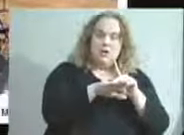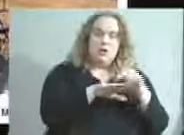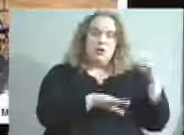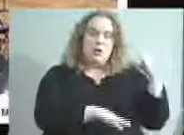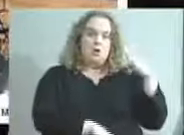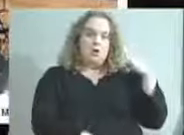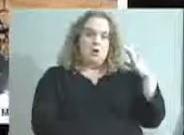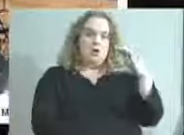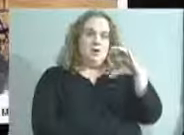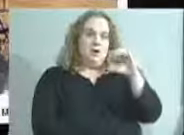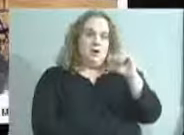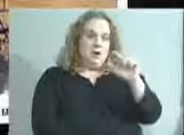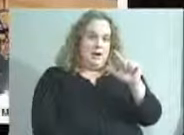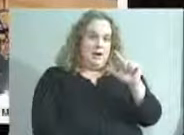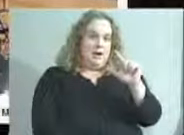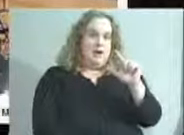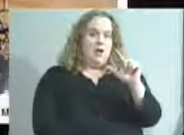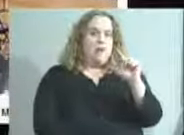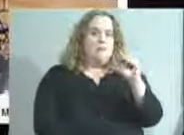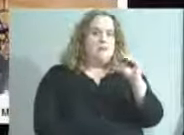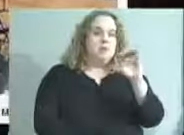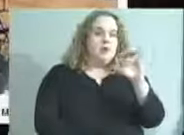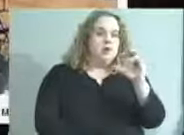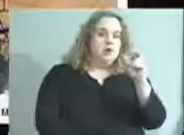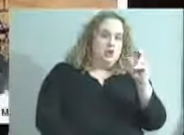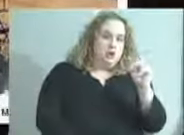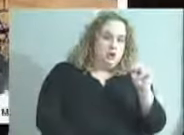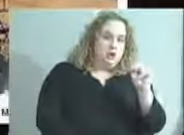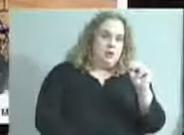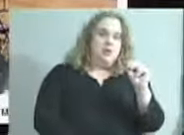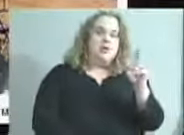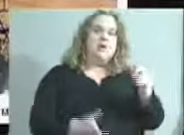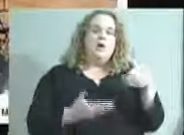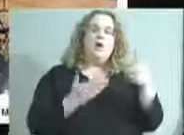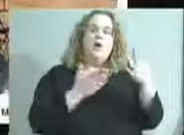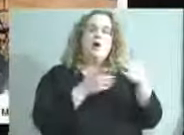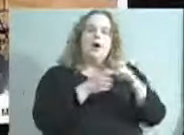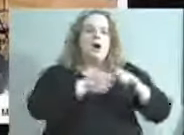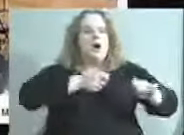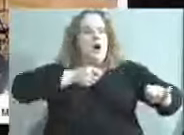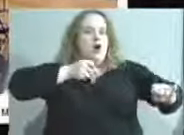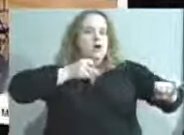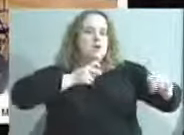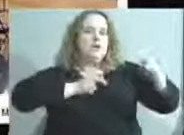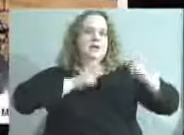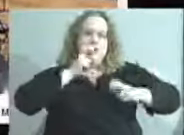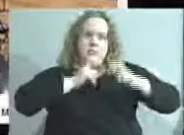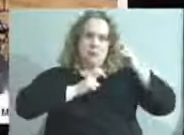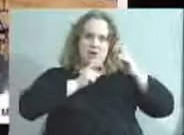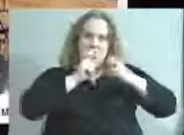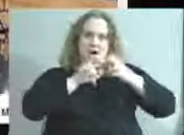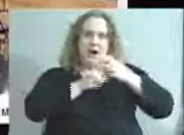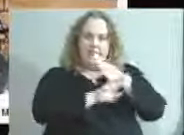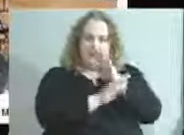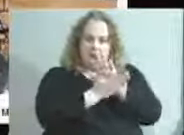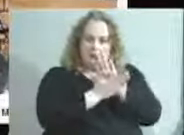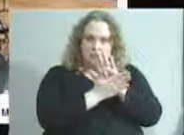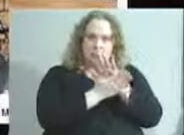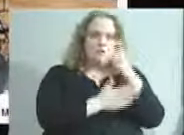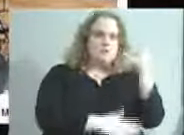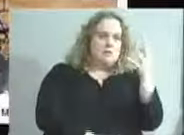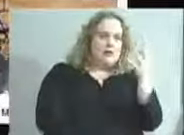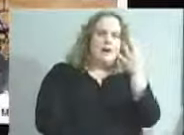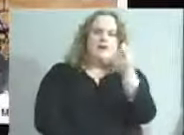with the help of parents and community members, hosted an archery tournament after school at Moore High School from Friday through